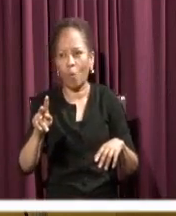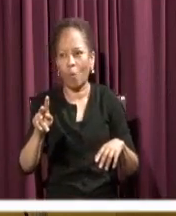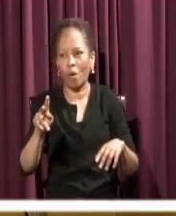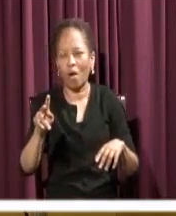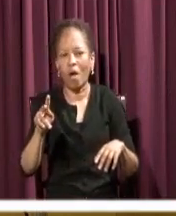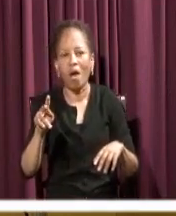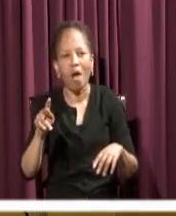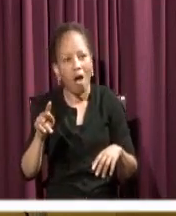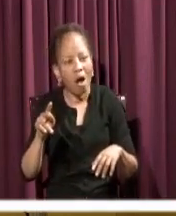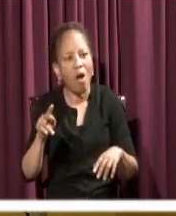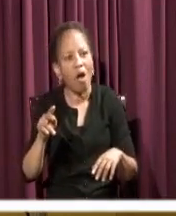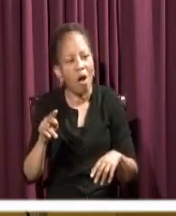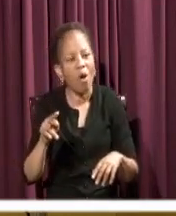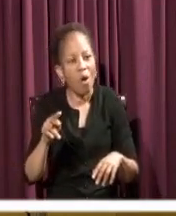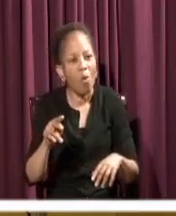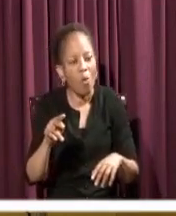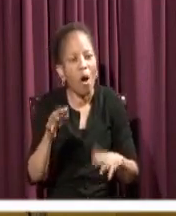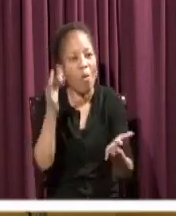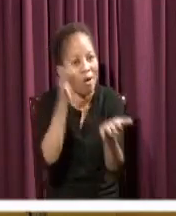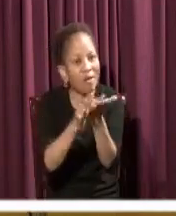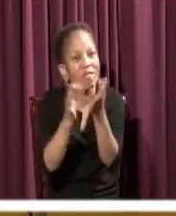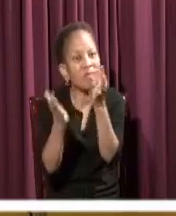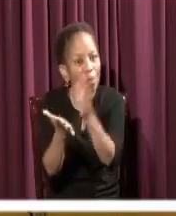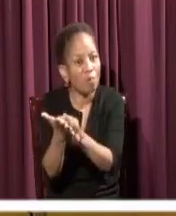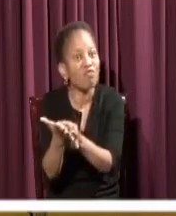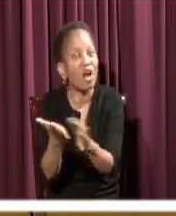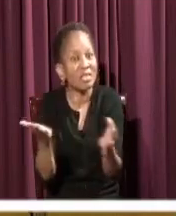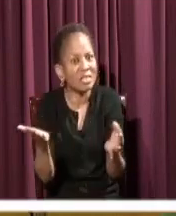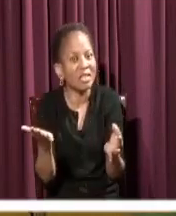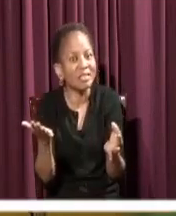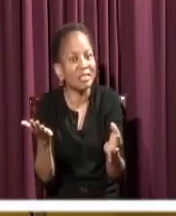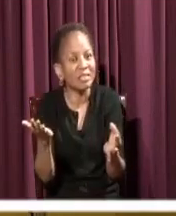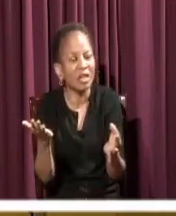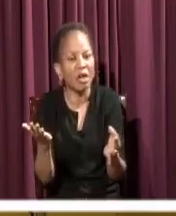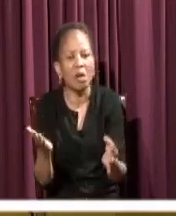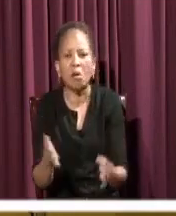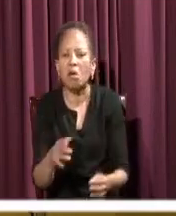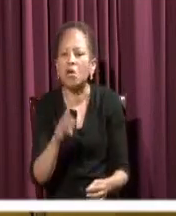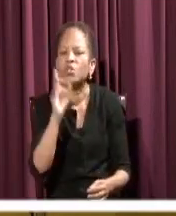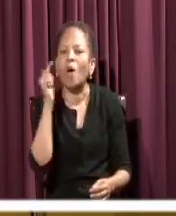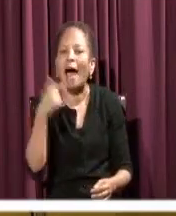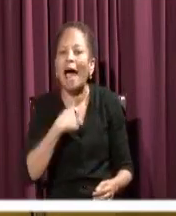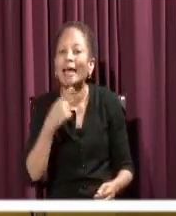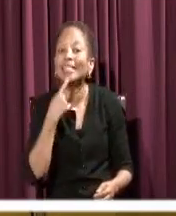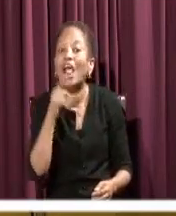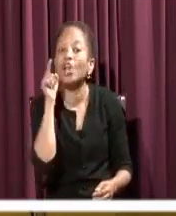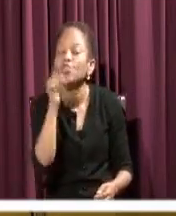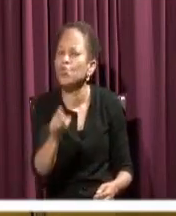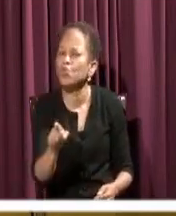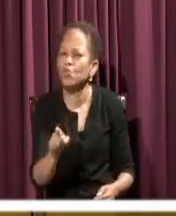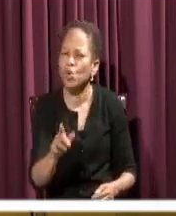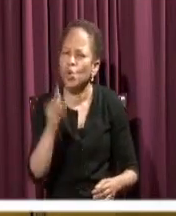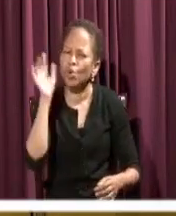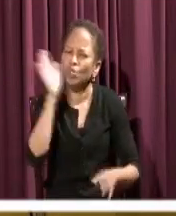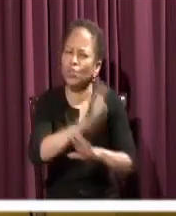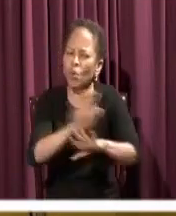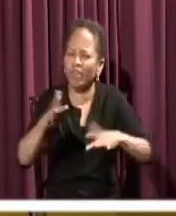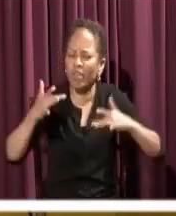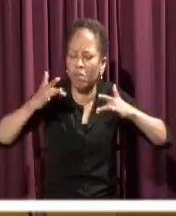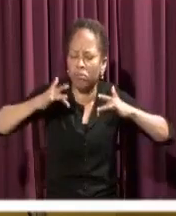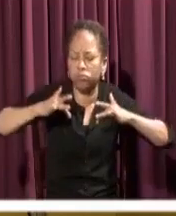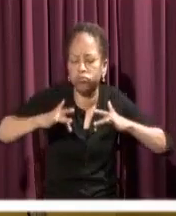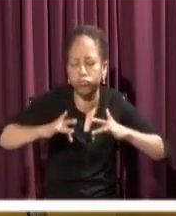And I want to say to you today, do not despair at the headwinds that we are facing as a church. Do not despair at the